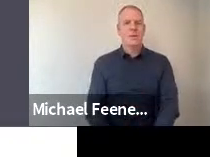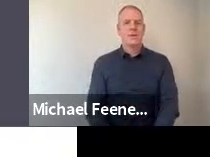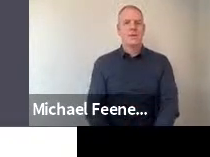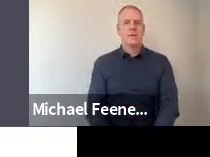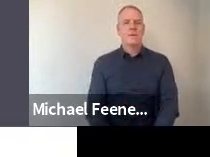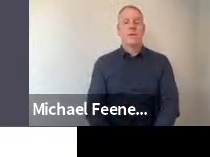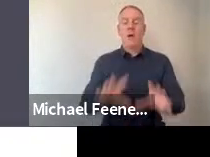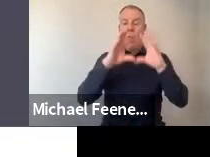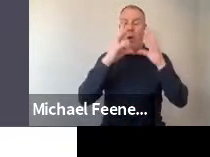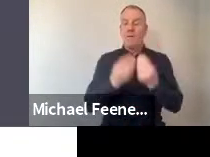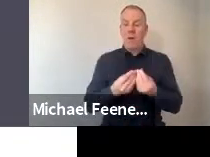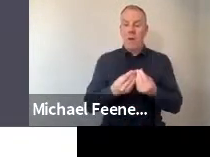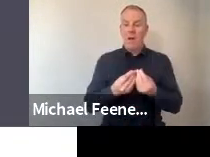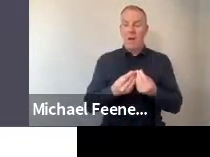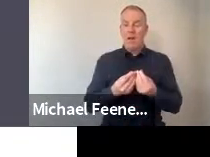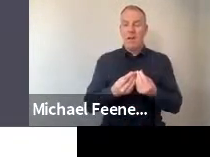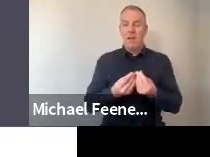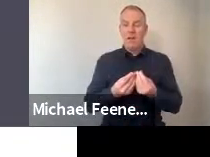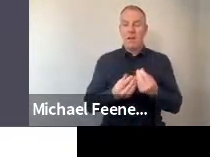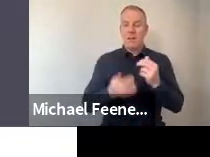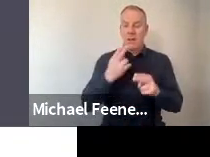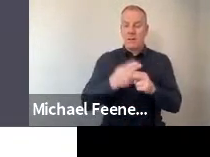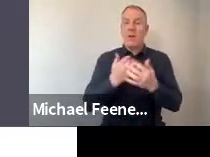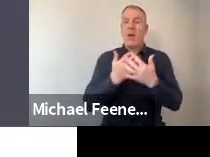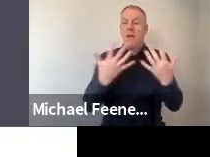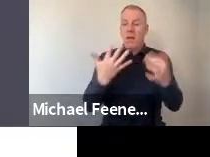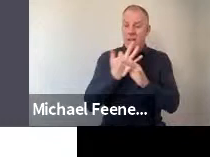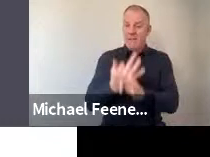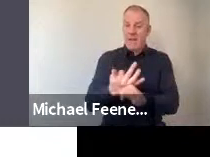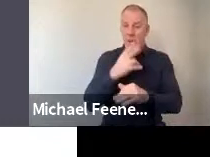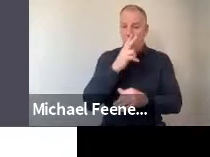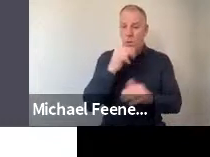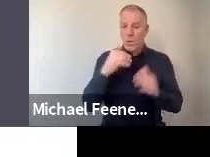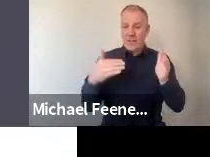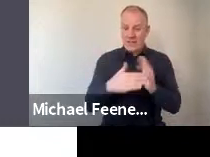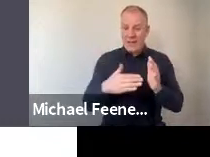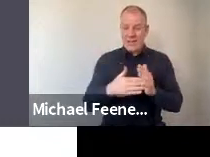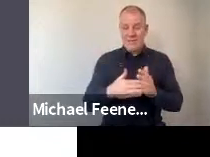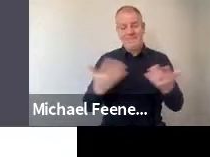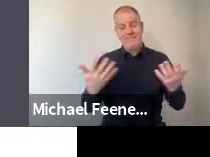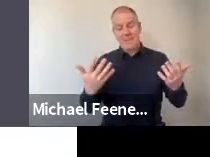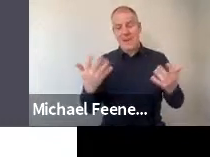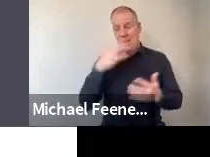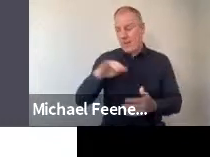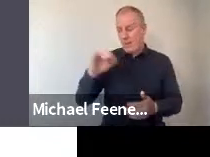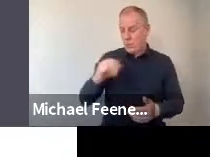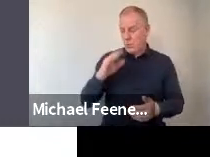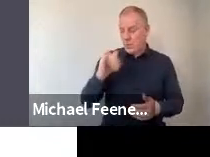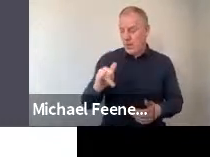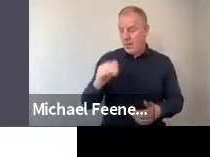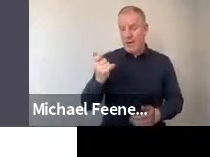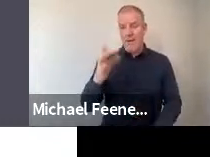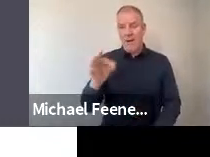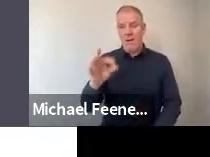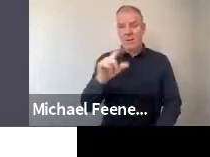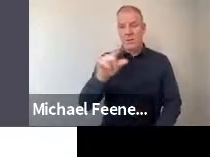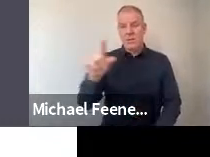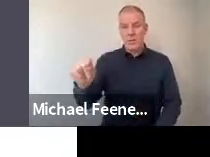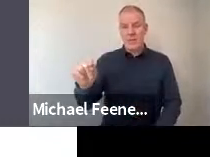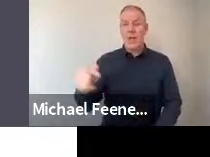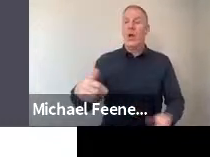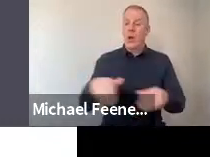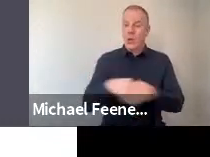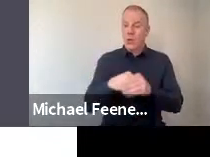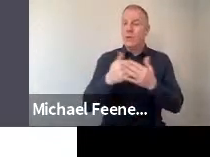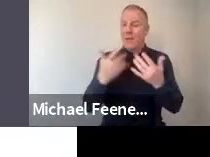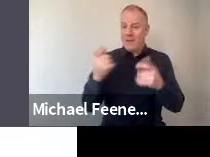overall pattern was, we found a lot of people following the news, which of course, in July, August 2020 included a lot